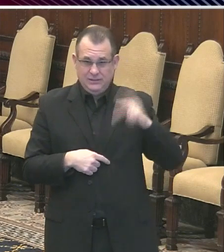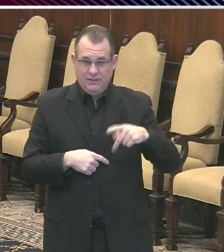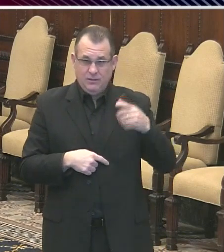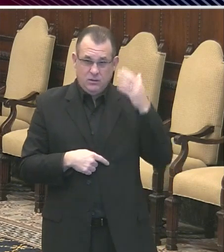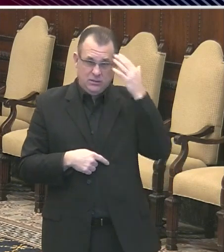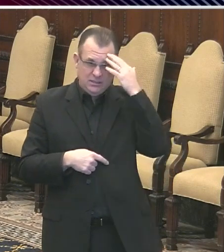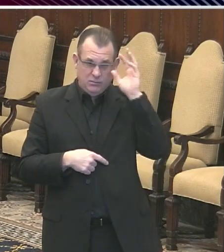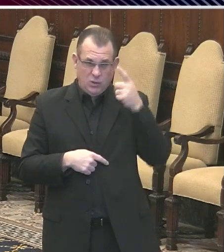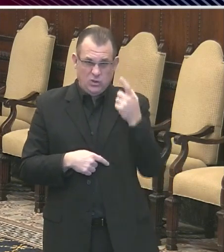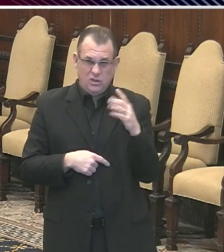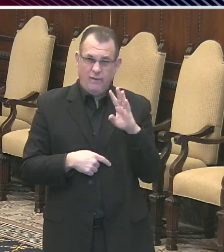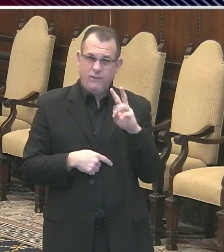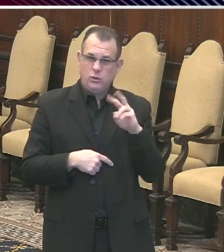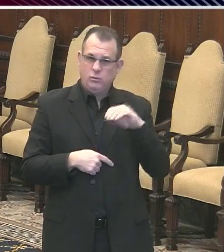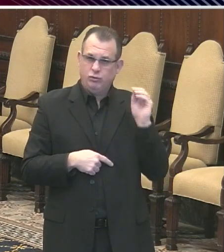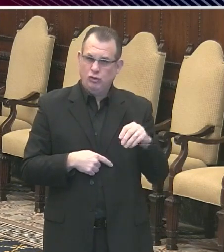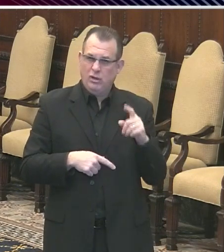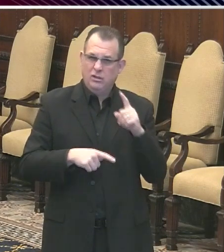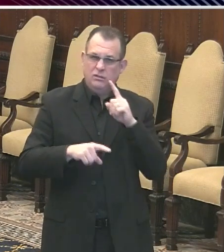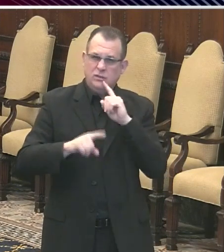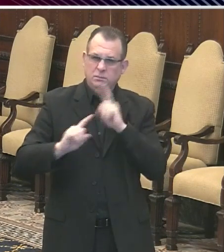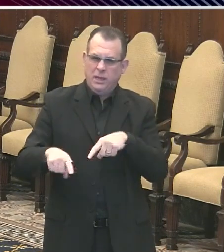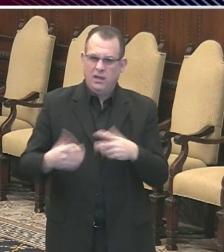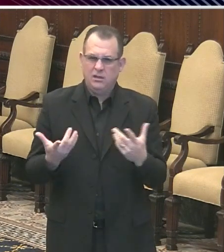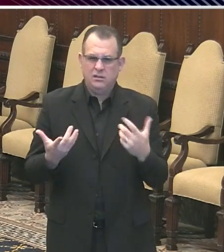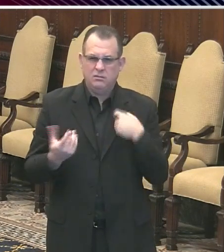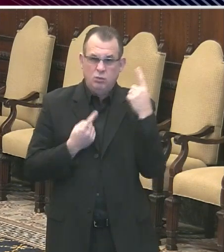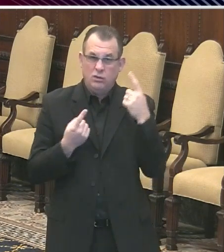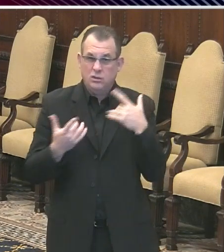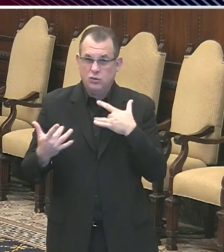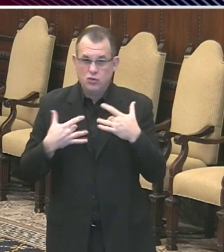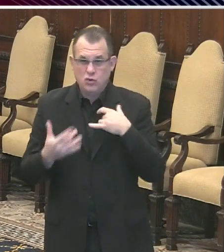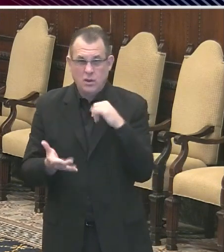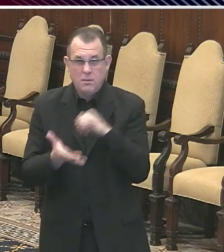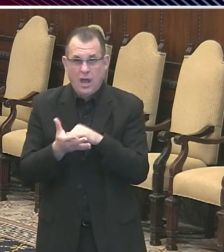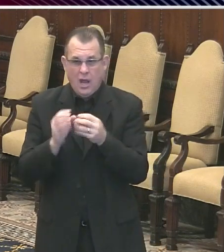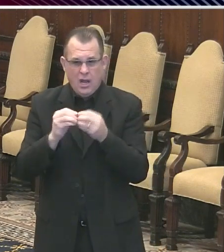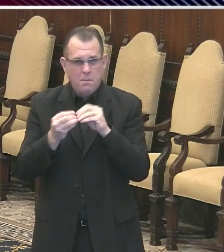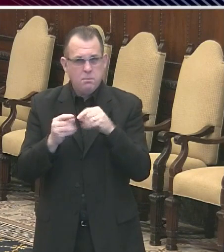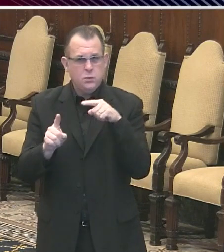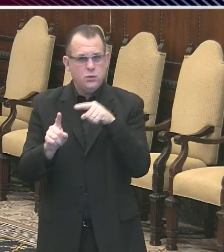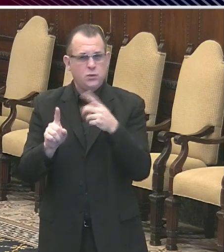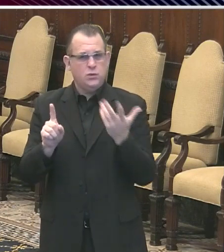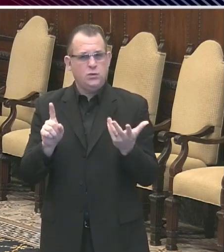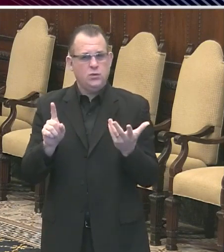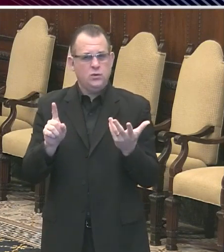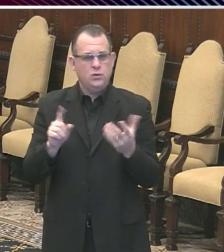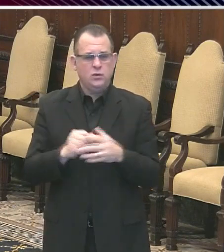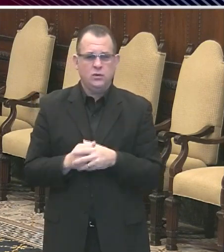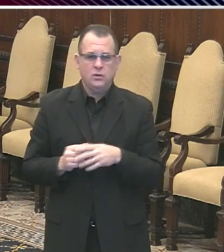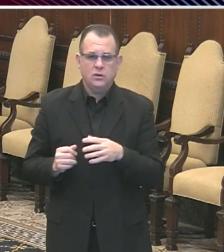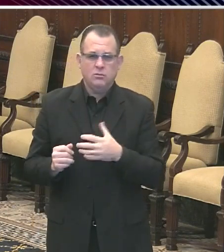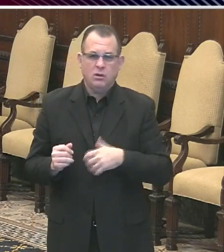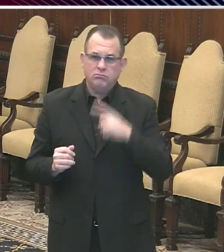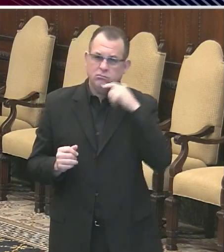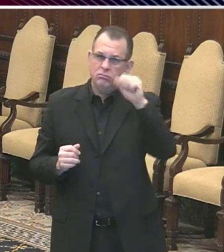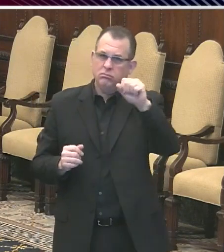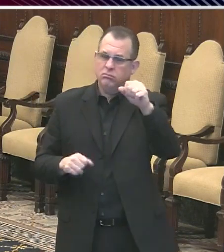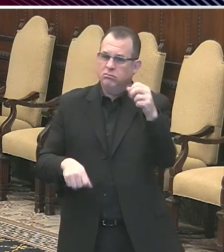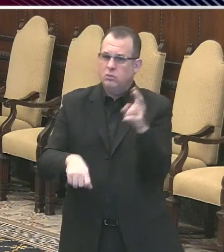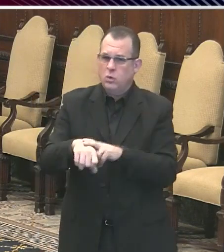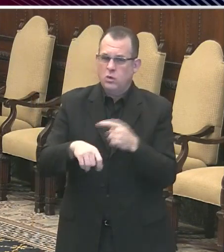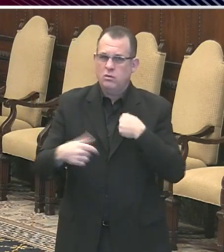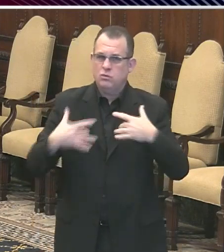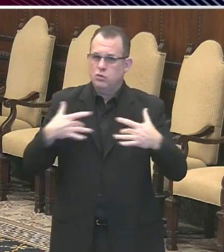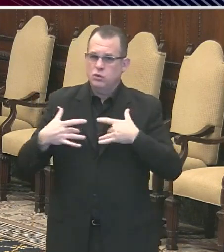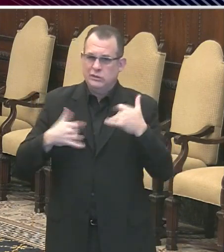to address that? Well, certainly concerning for sure. Obviously, we want everyone who lives in Philadelphia to be counted. I have not